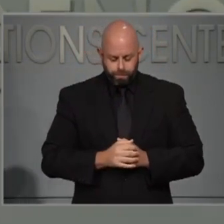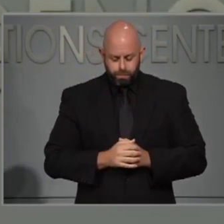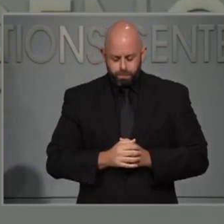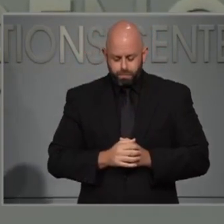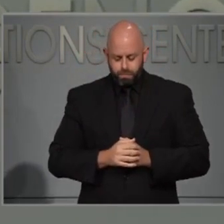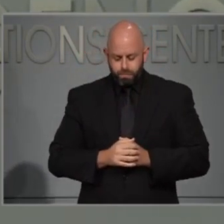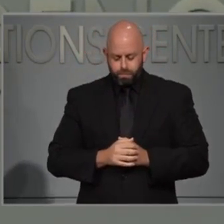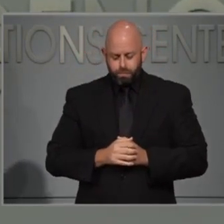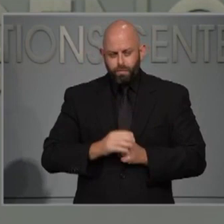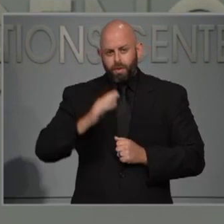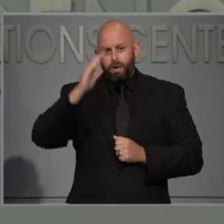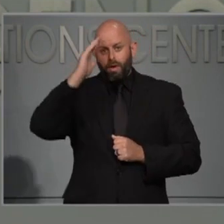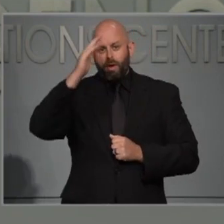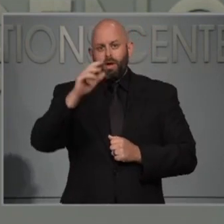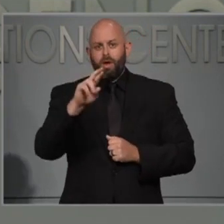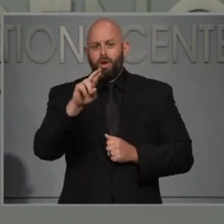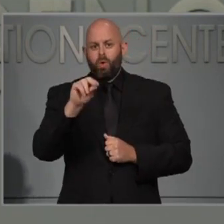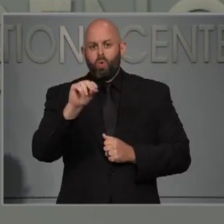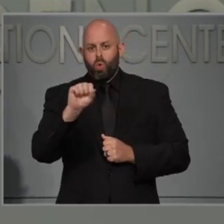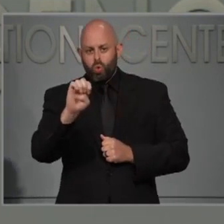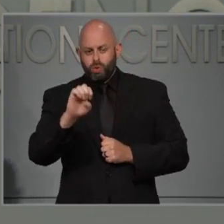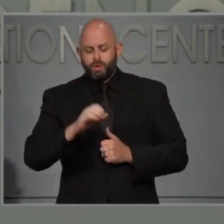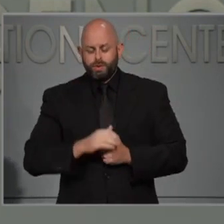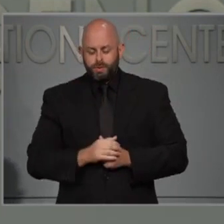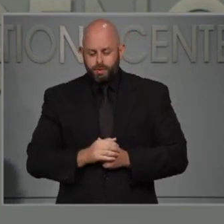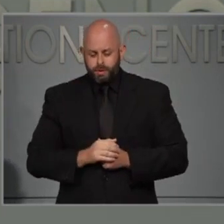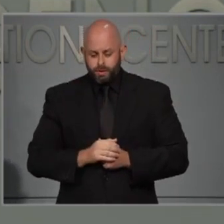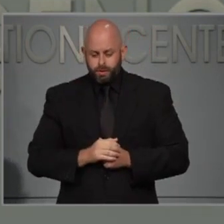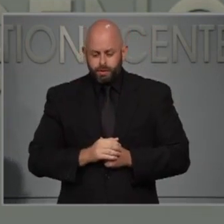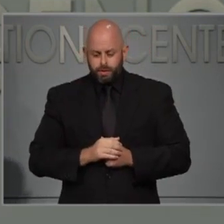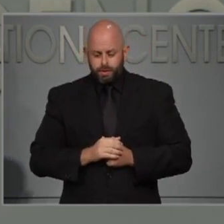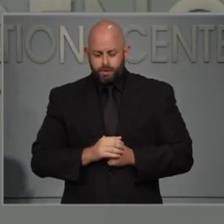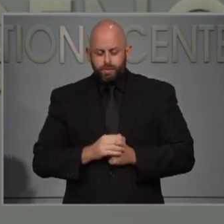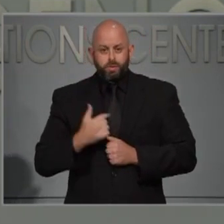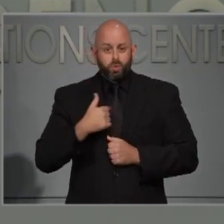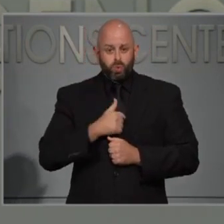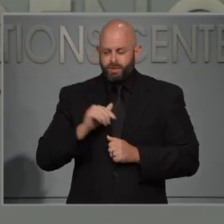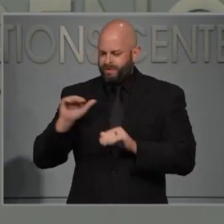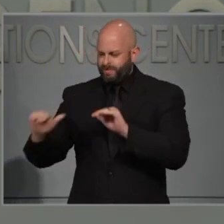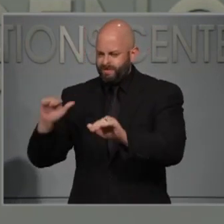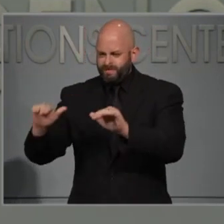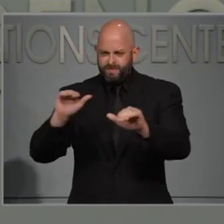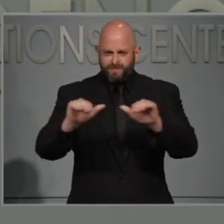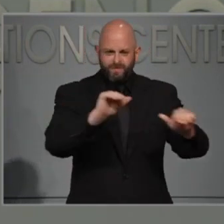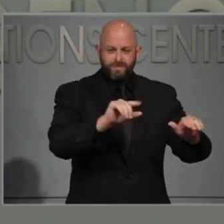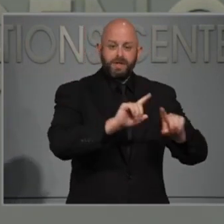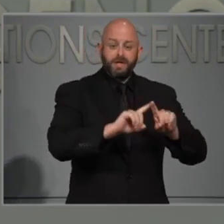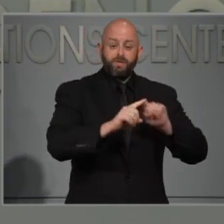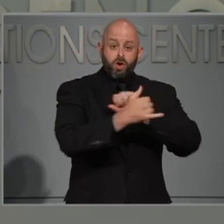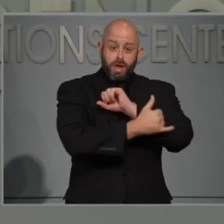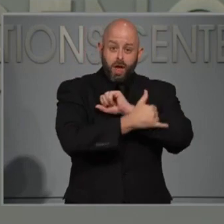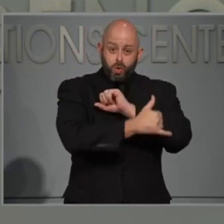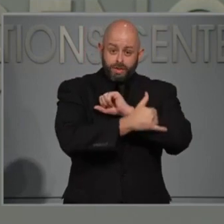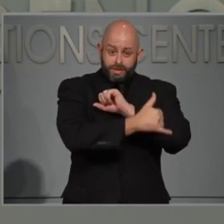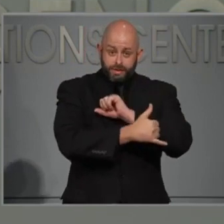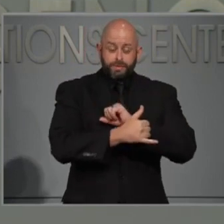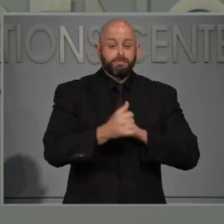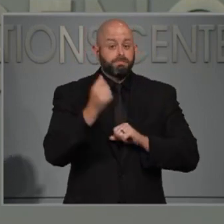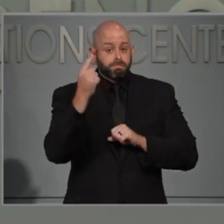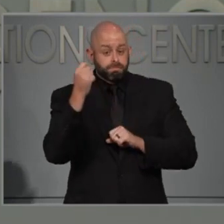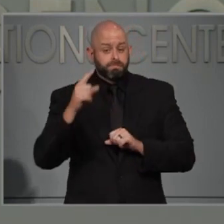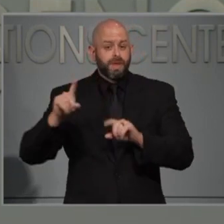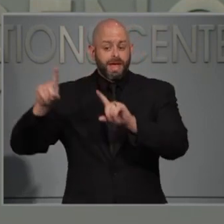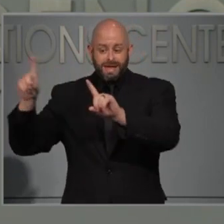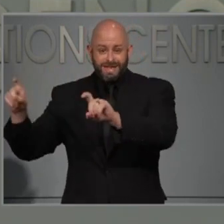Hi, Rose. So on collecting of demographic information by testing, that is much easier for us on the positives.